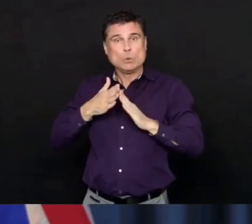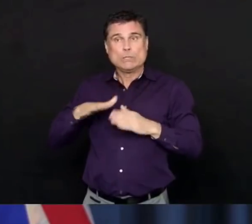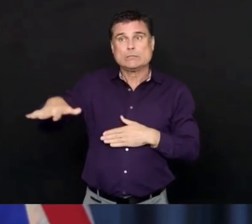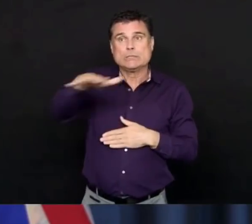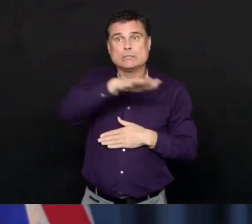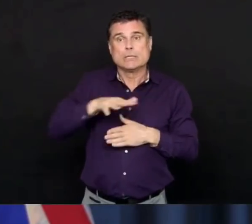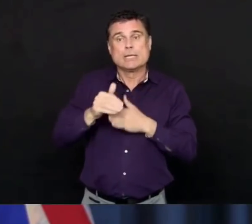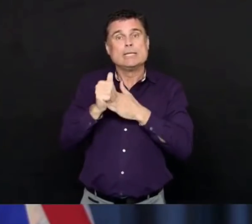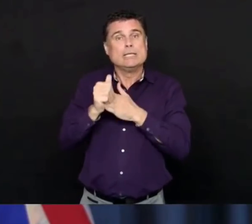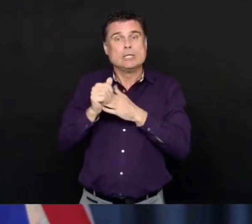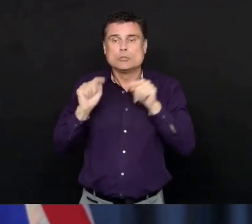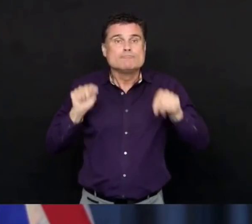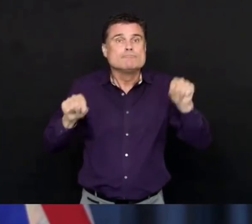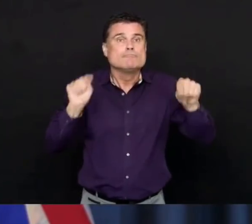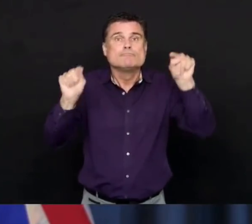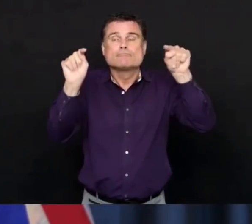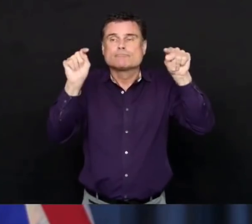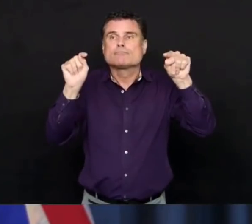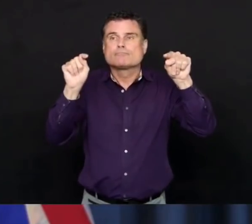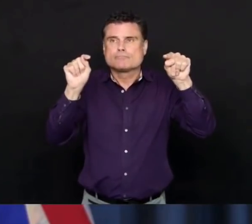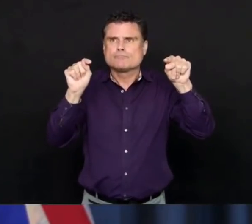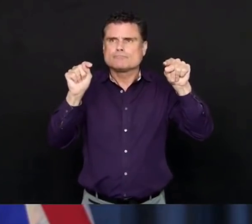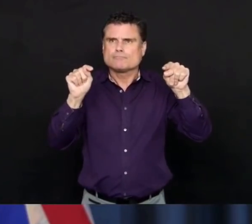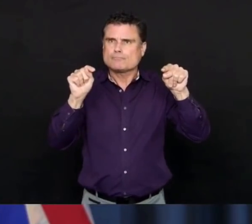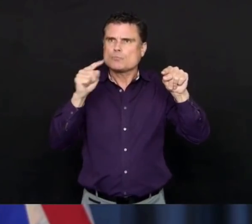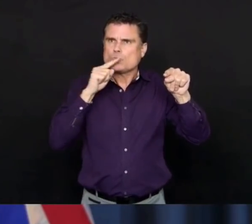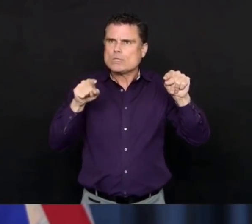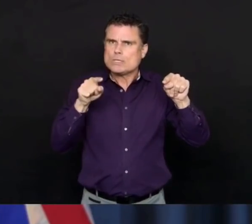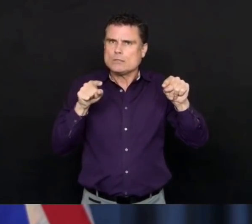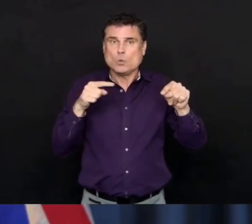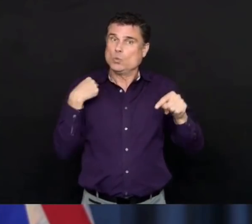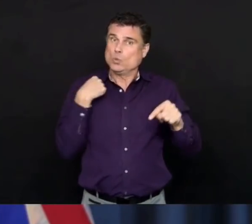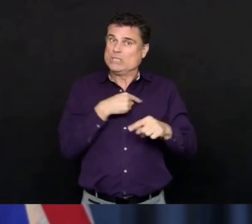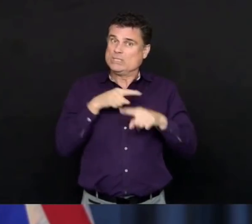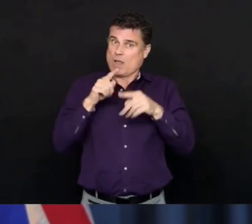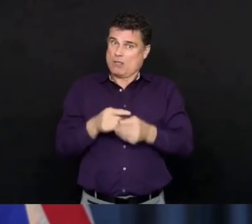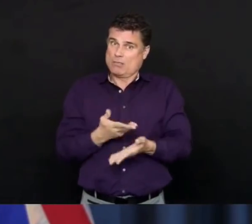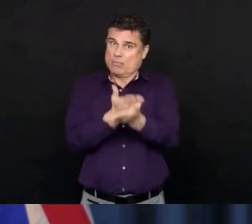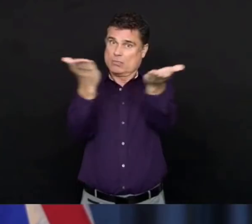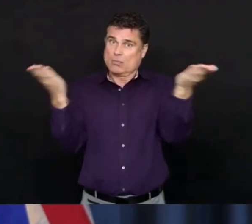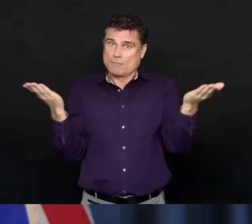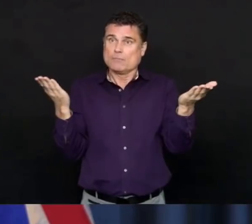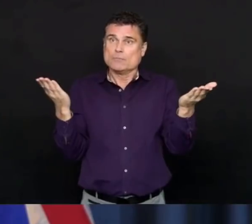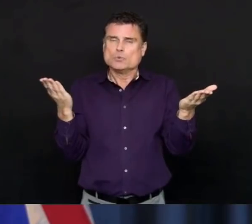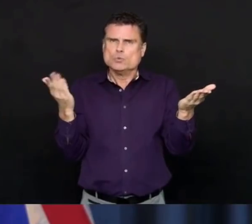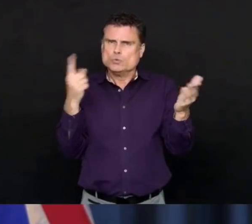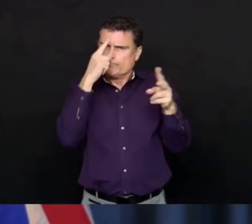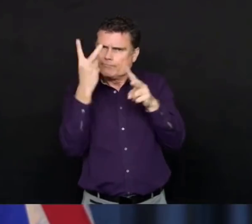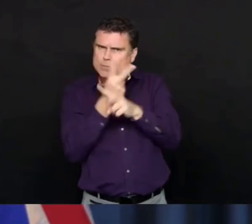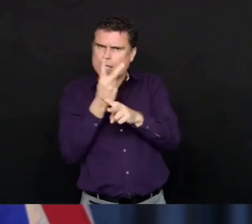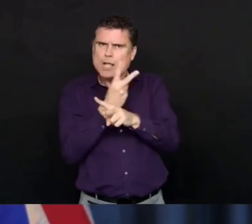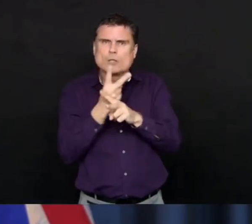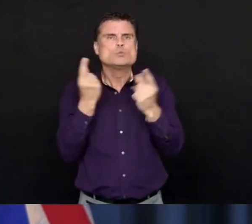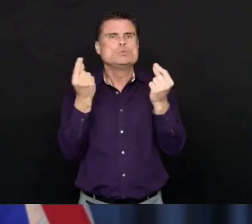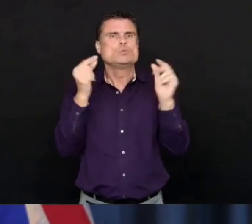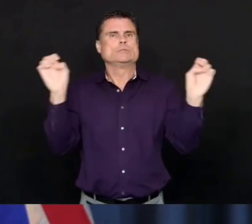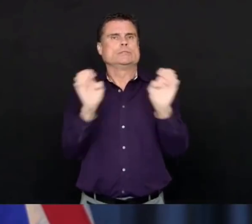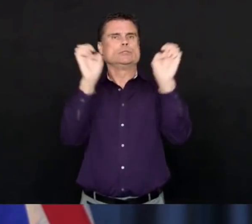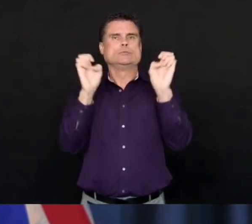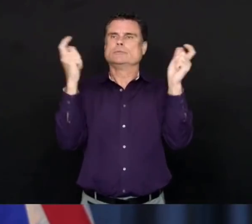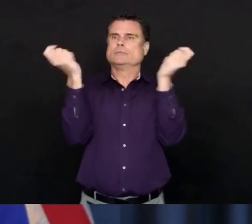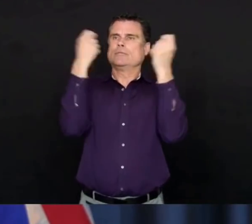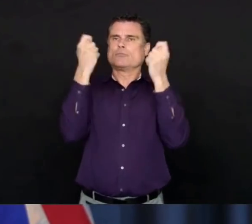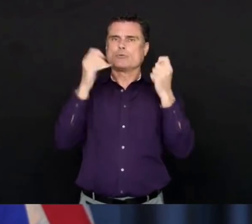when we have times of these religious celebrations. And I am so happy to see and have been so